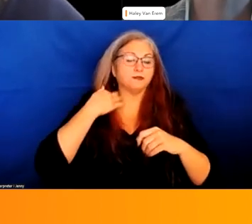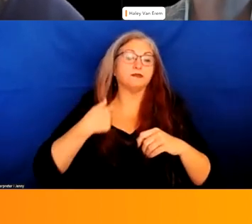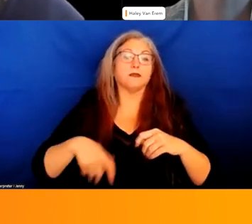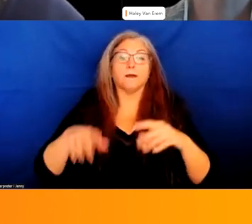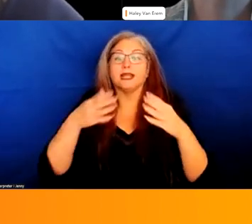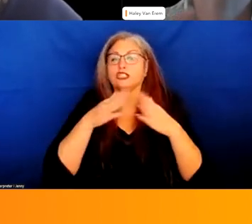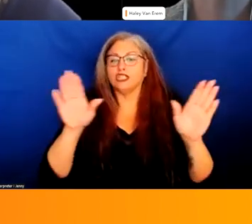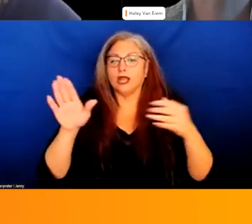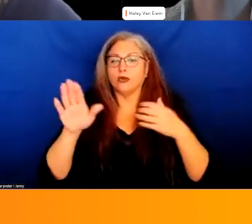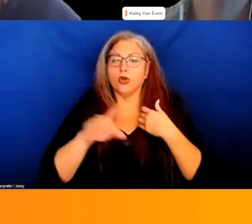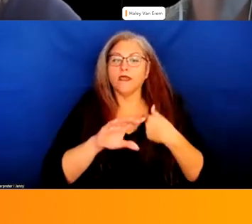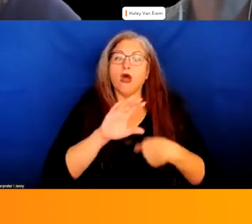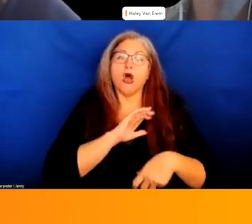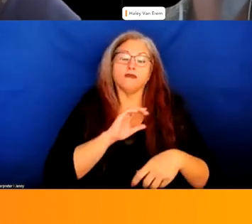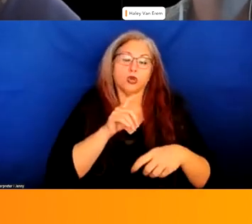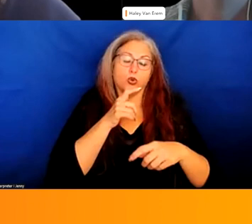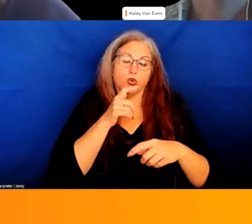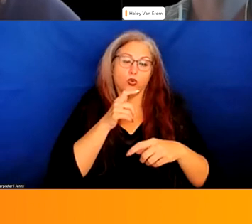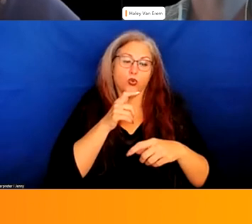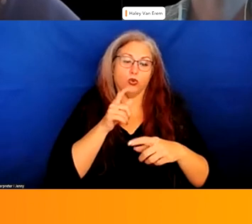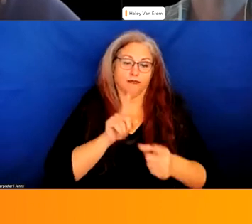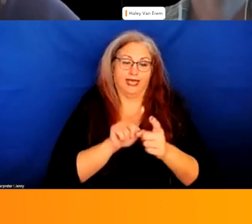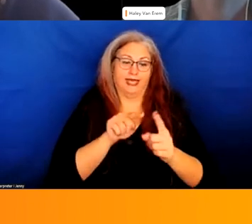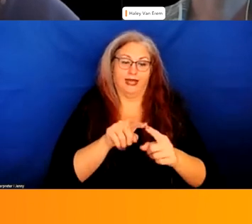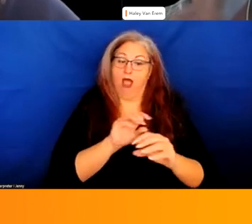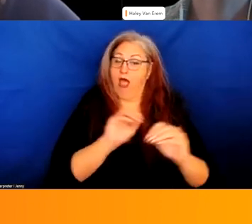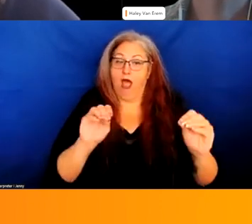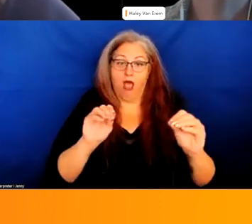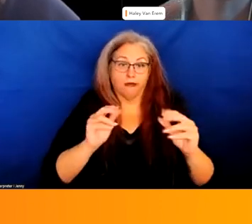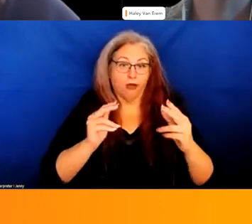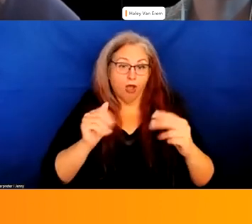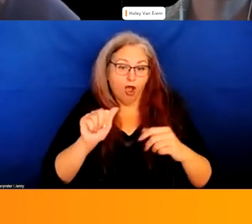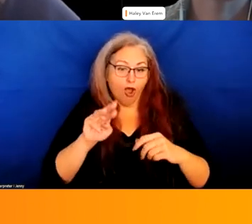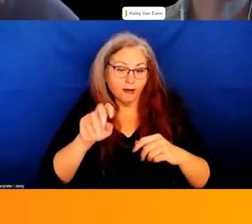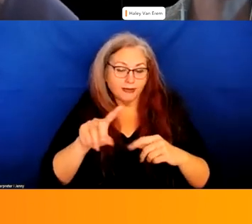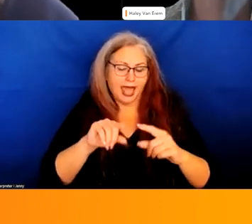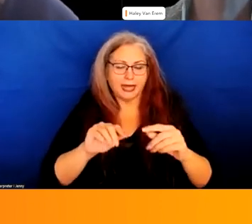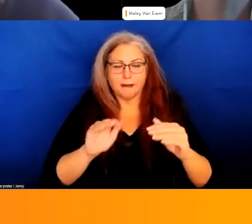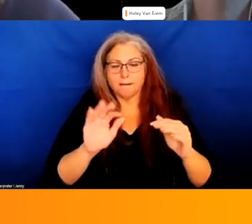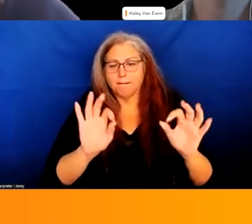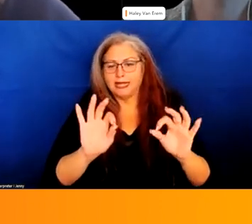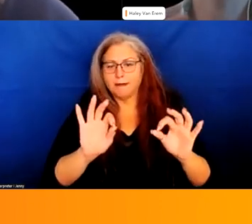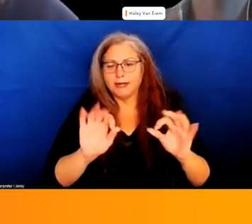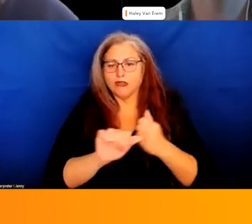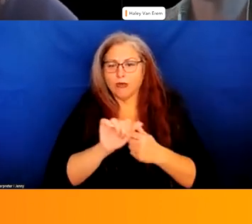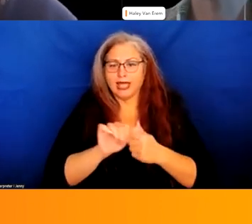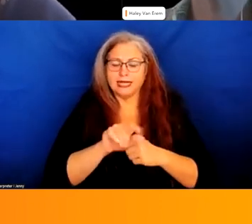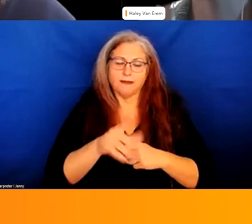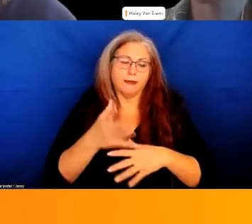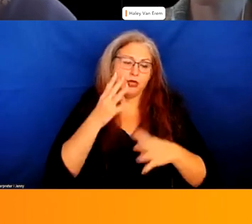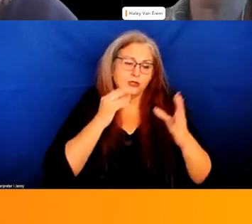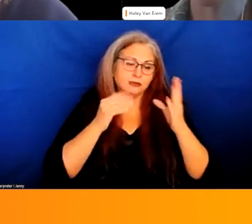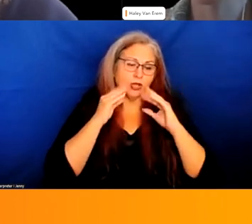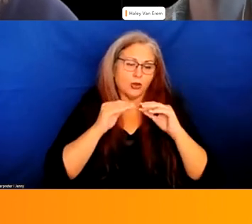officers who encounter an unarmed um and minimally threatening individual who is experiencing